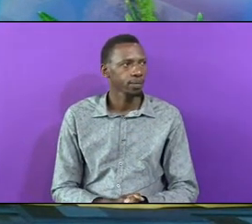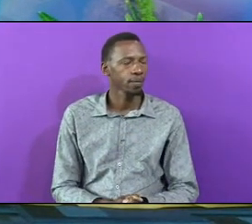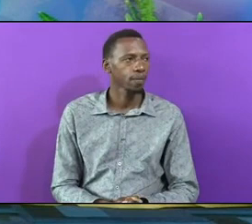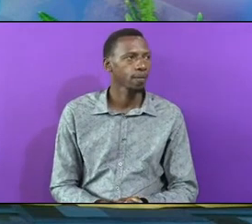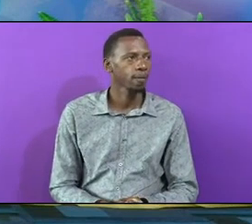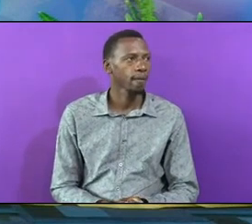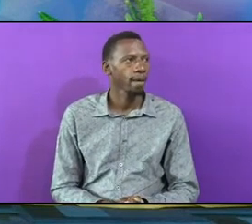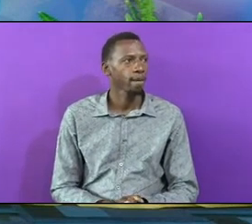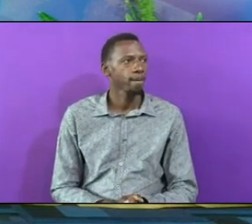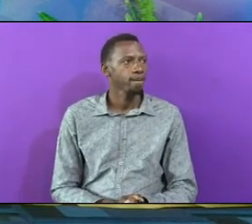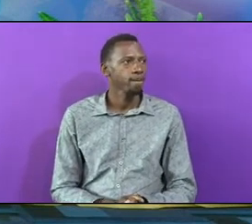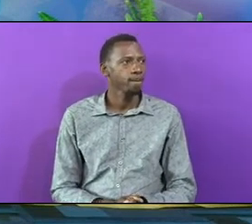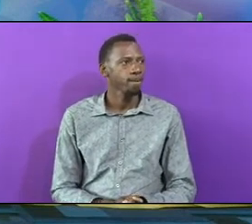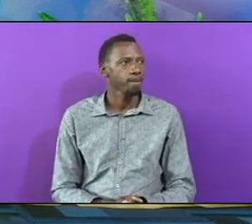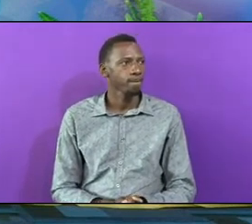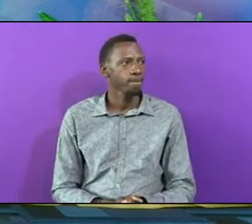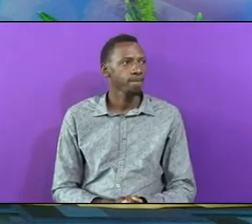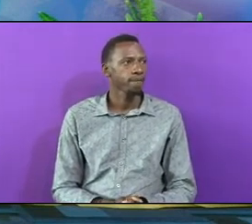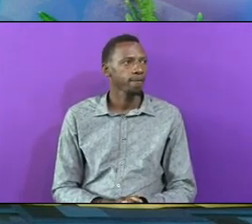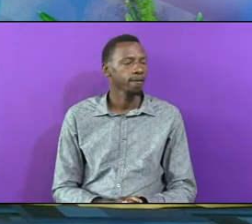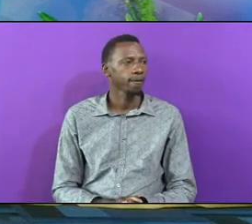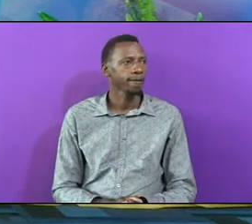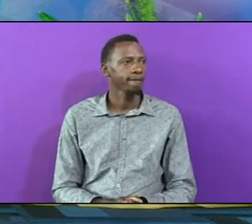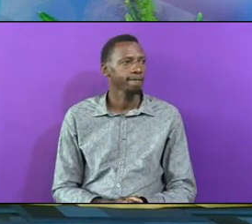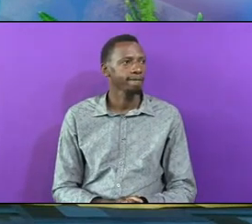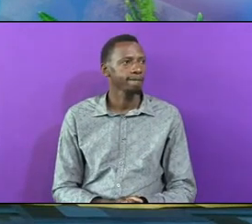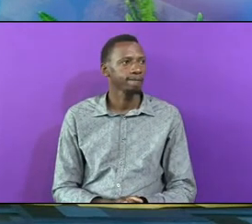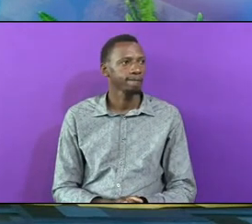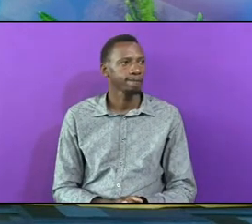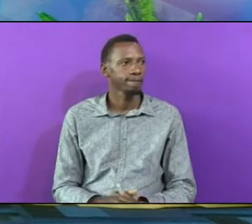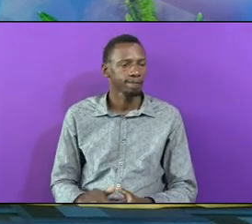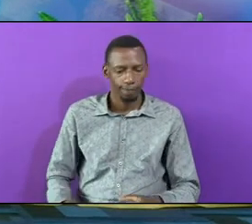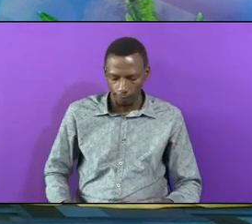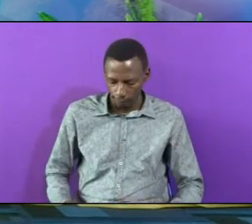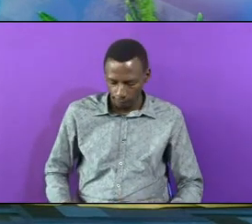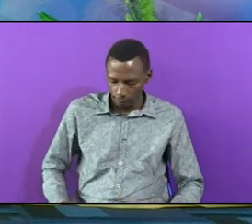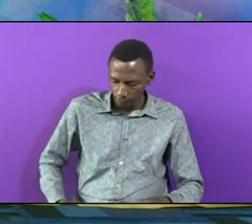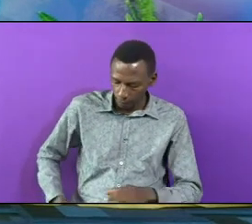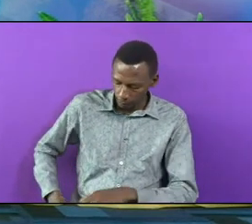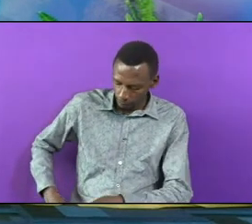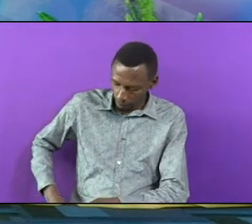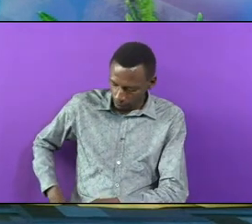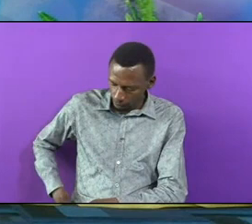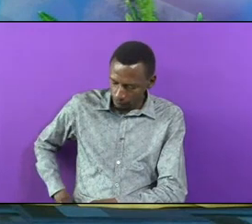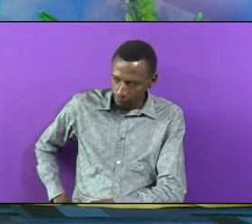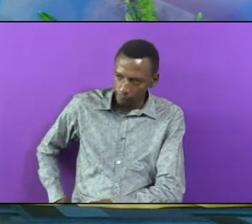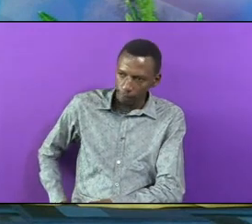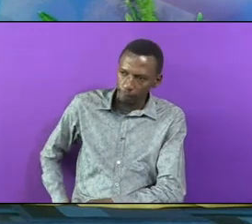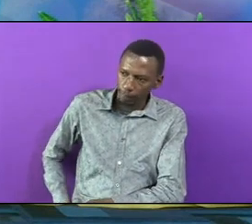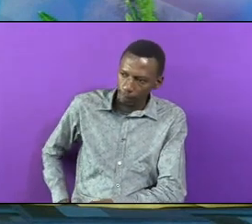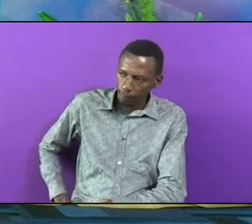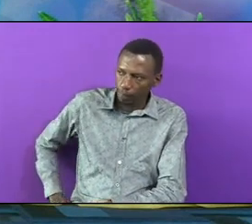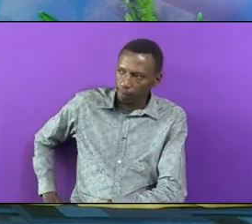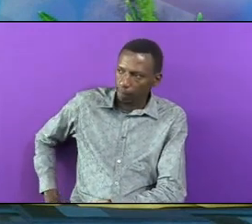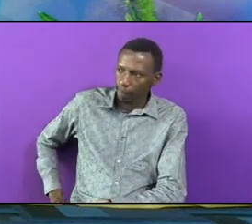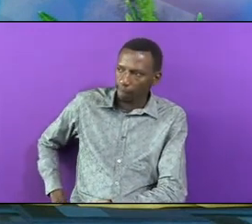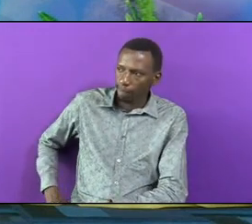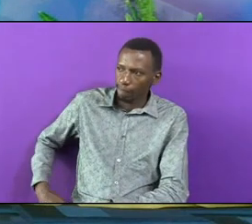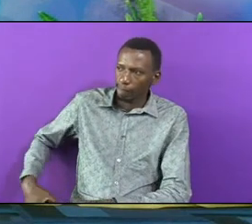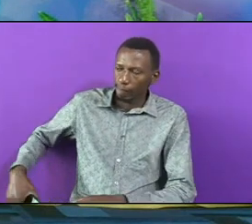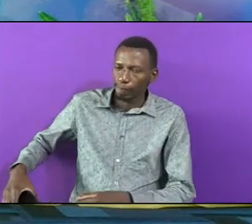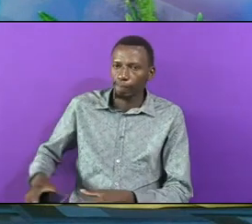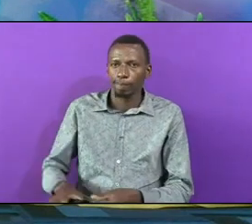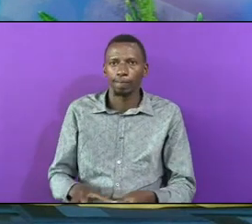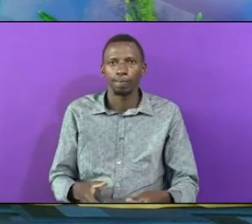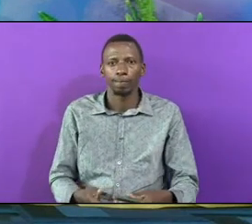Stanza One Women Need To Remain Sitted All The Men We Need The